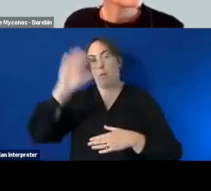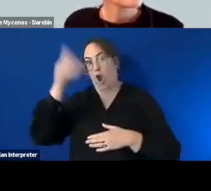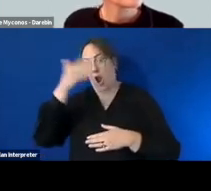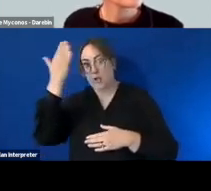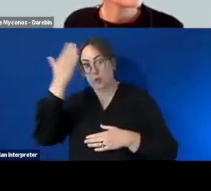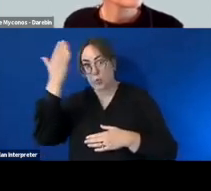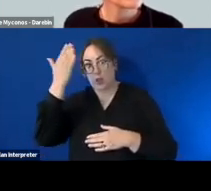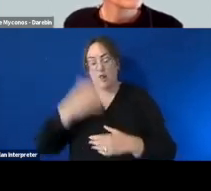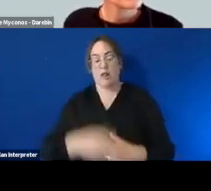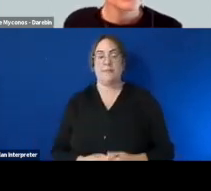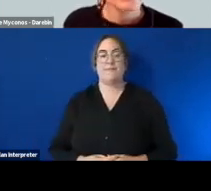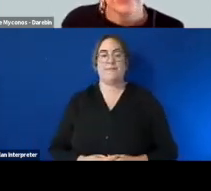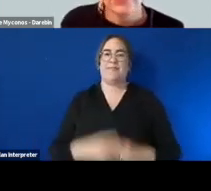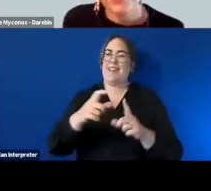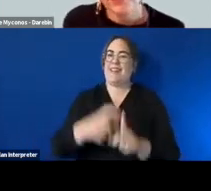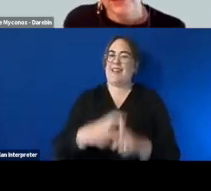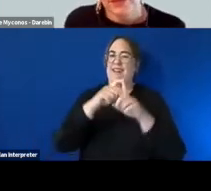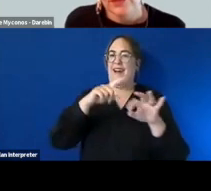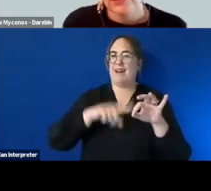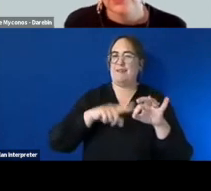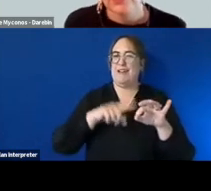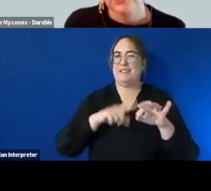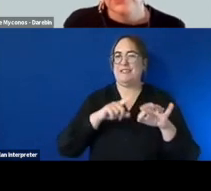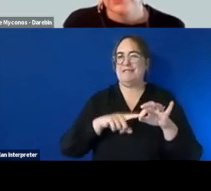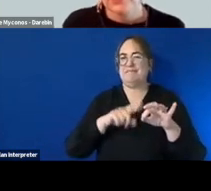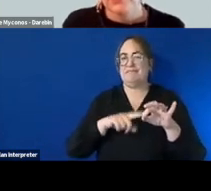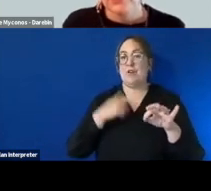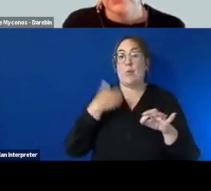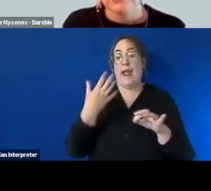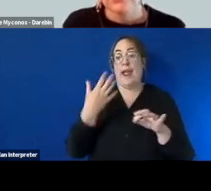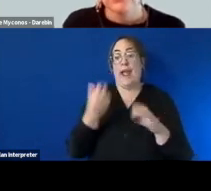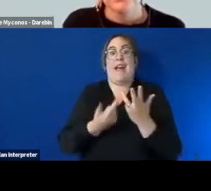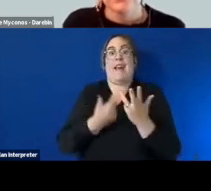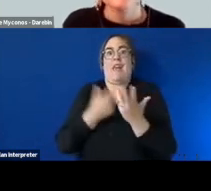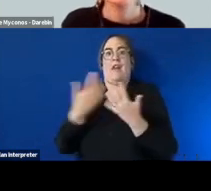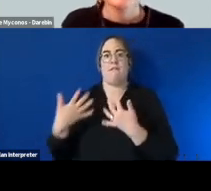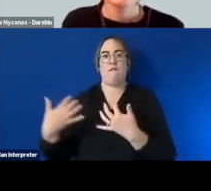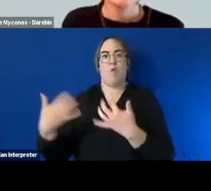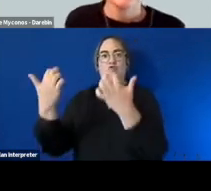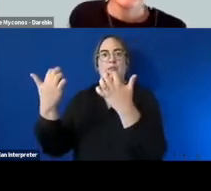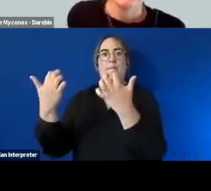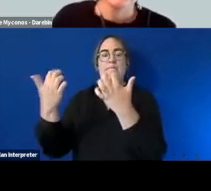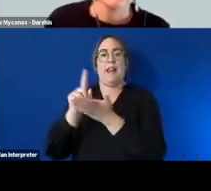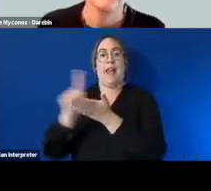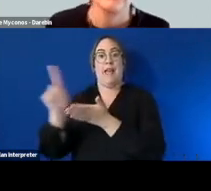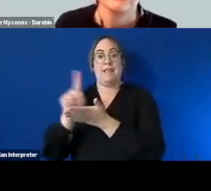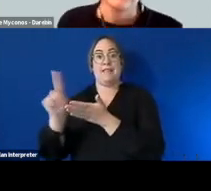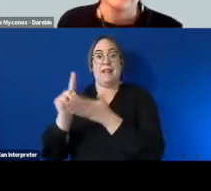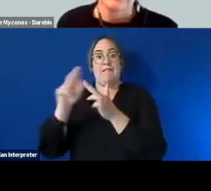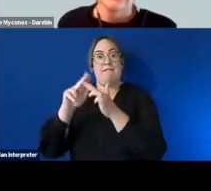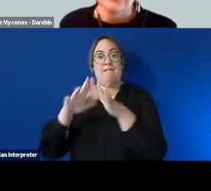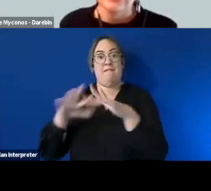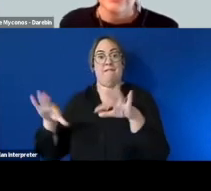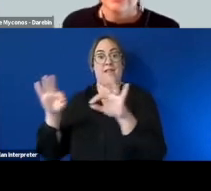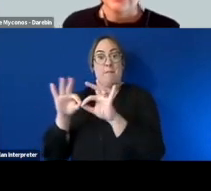just uh make mention of the fact uh that we have another forum another of our series of jobs forums coming up in february